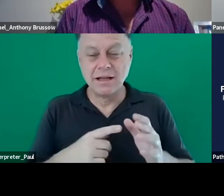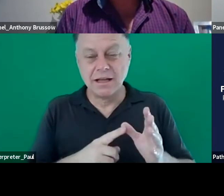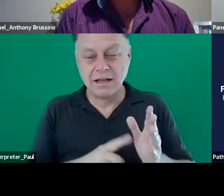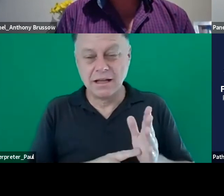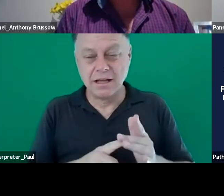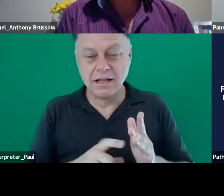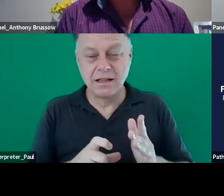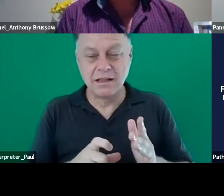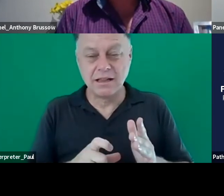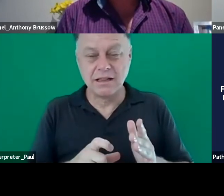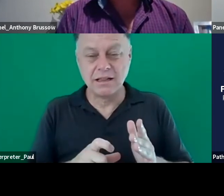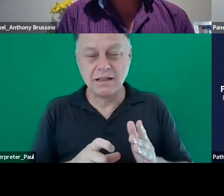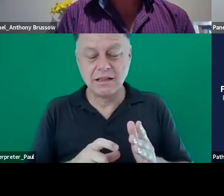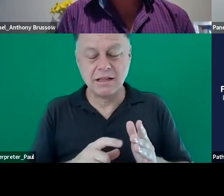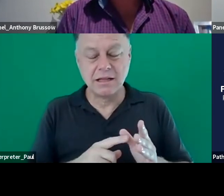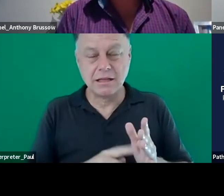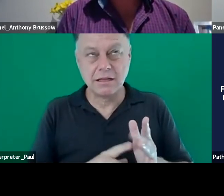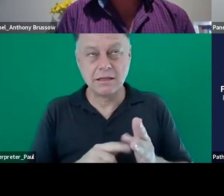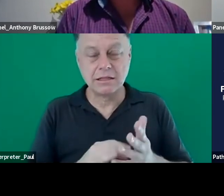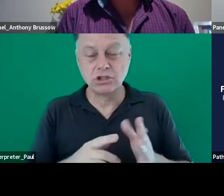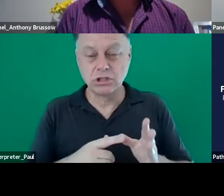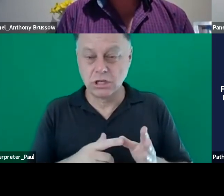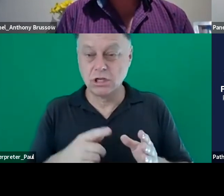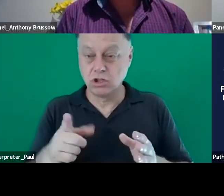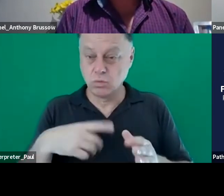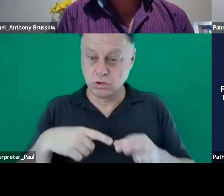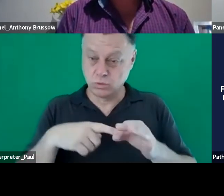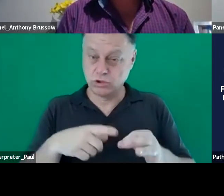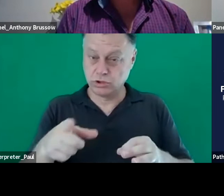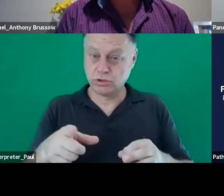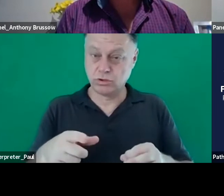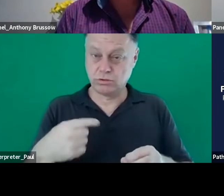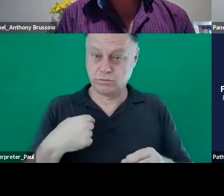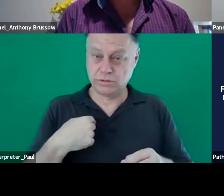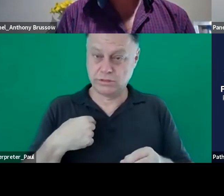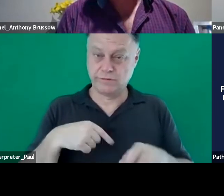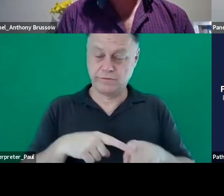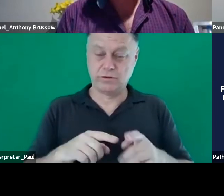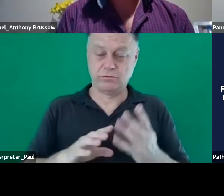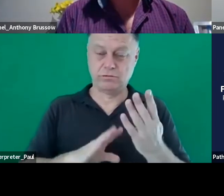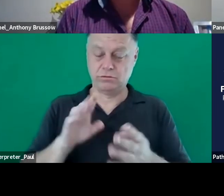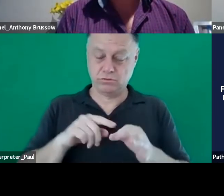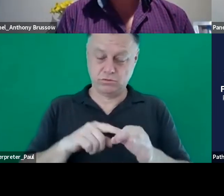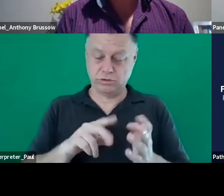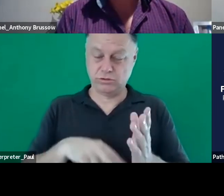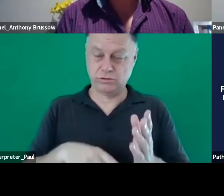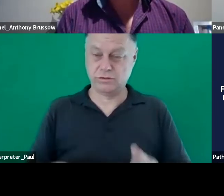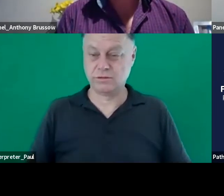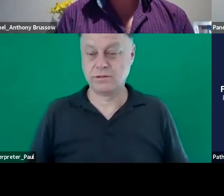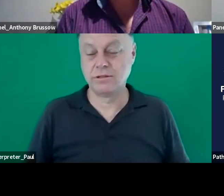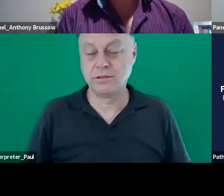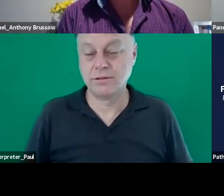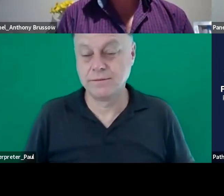started asking some audience questions would you like to resume with your questions or would you like me to continue with questions from the audience